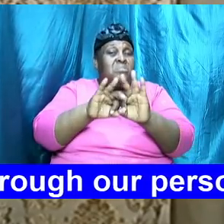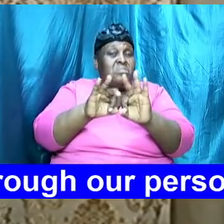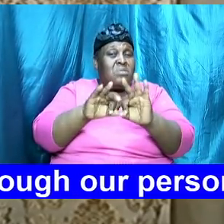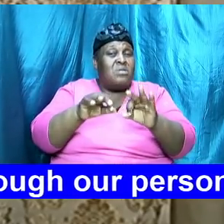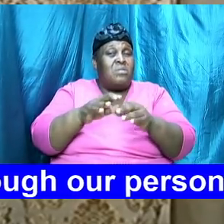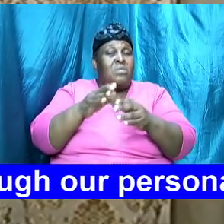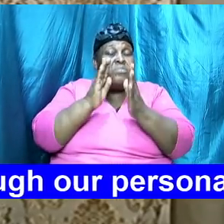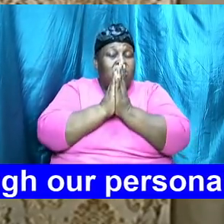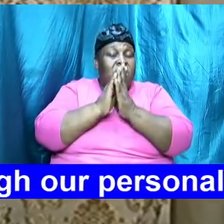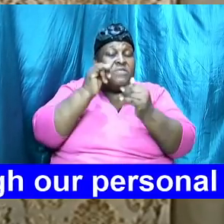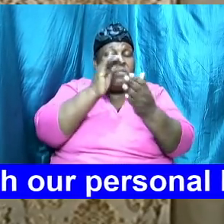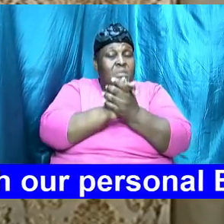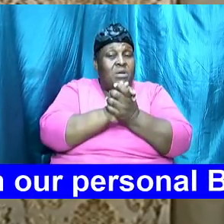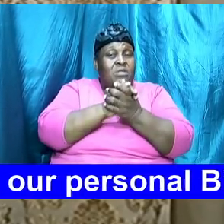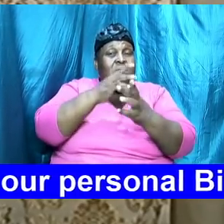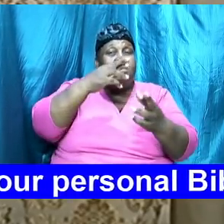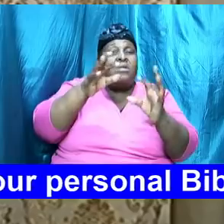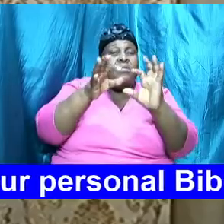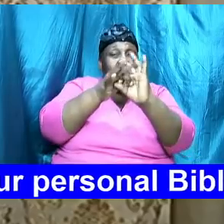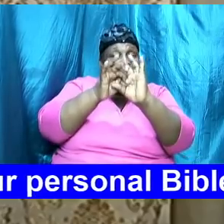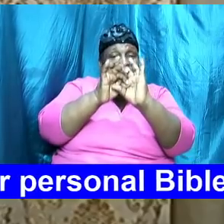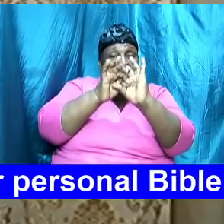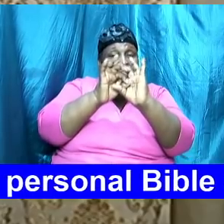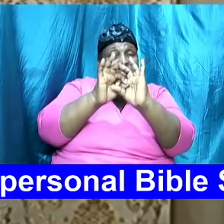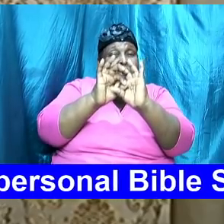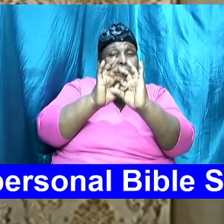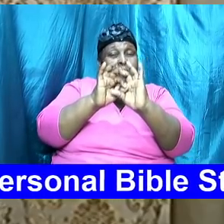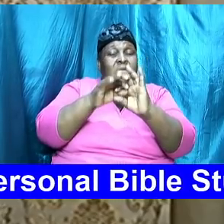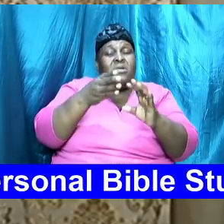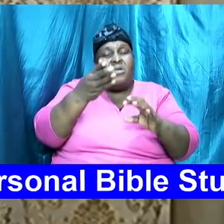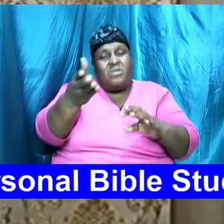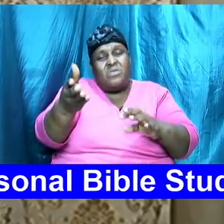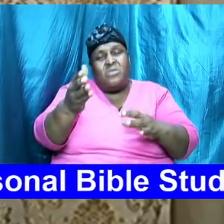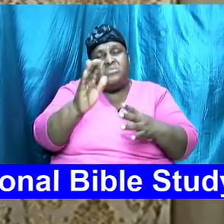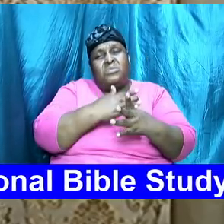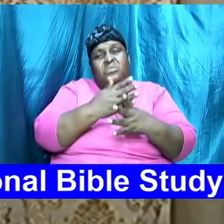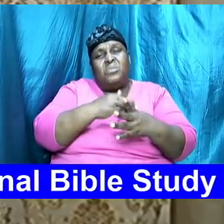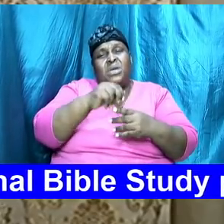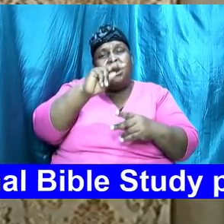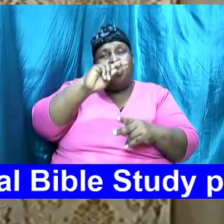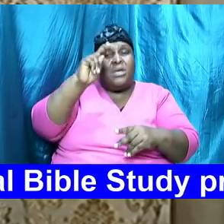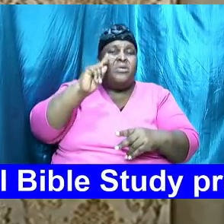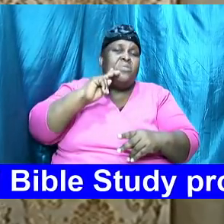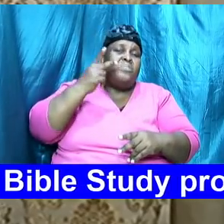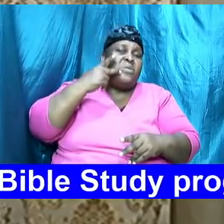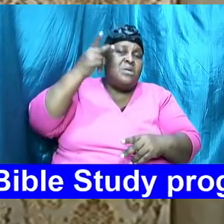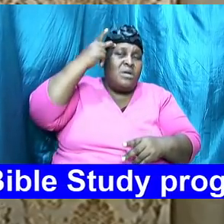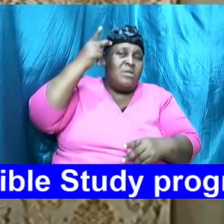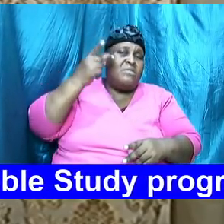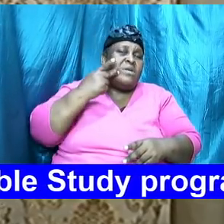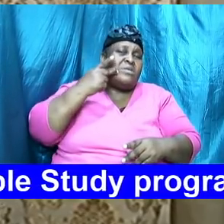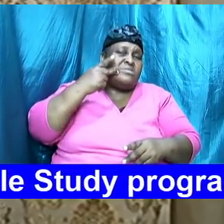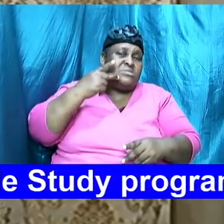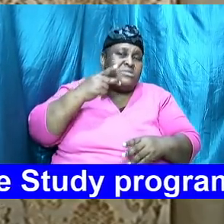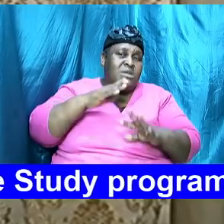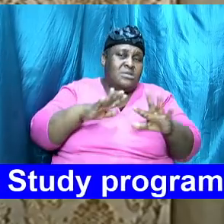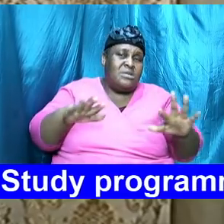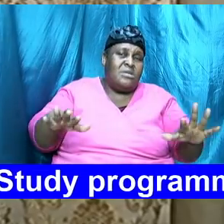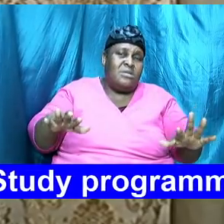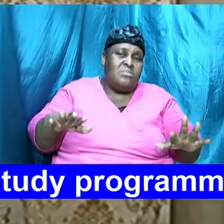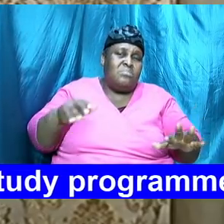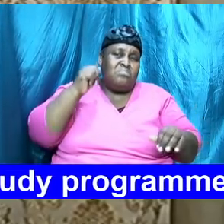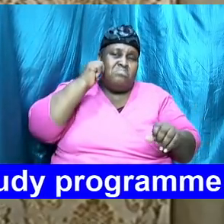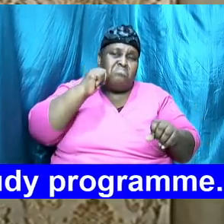pray for the marriages I pray for the relationships I pray for those between parents and children those between brothers and